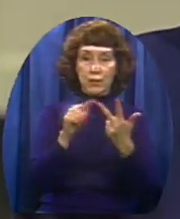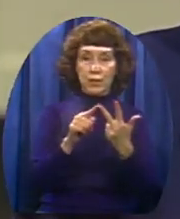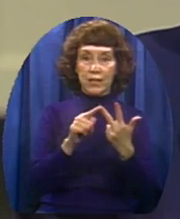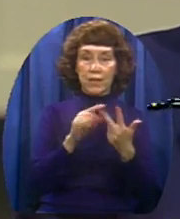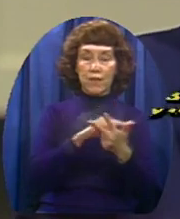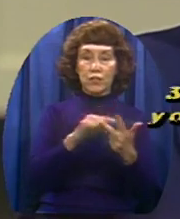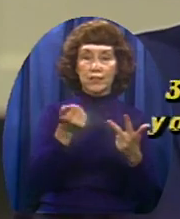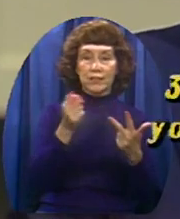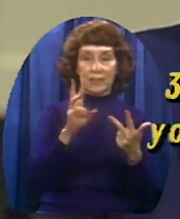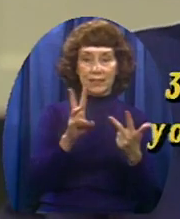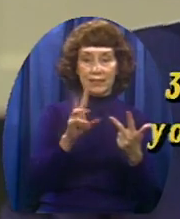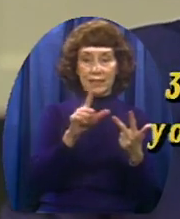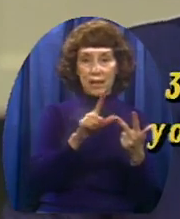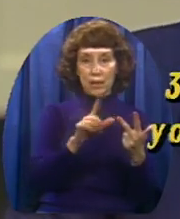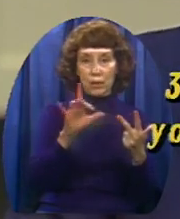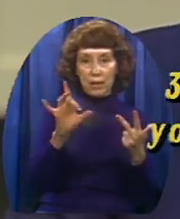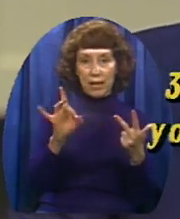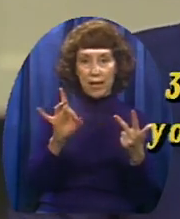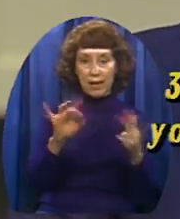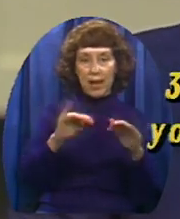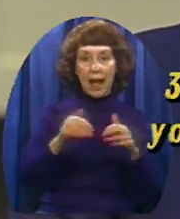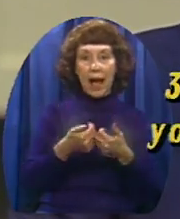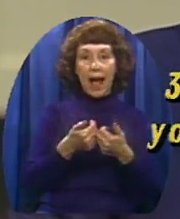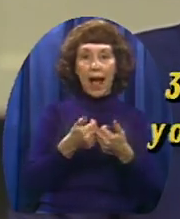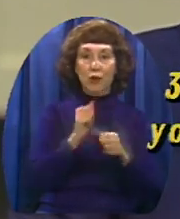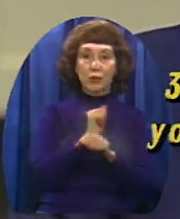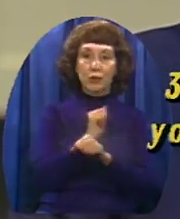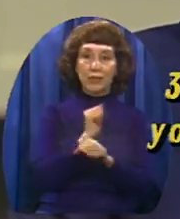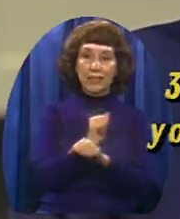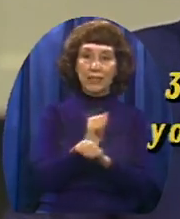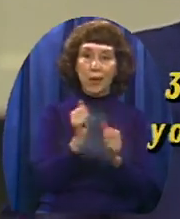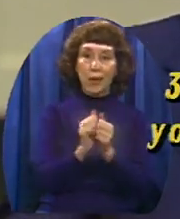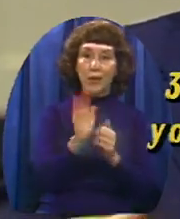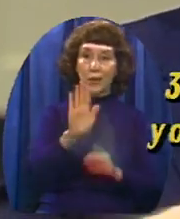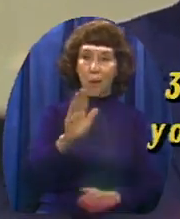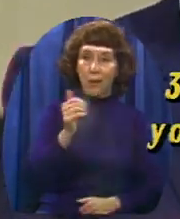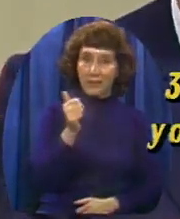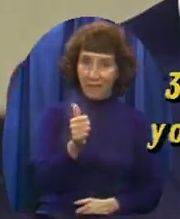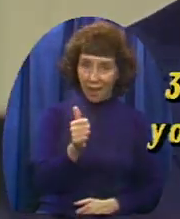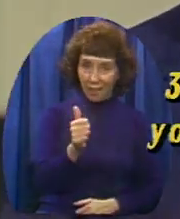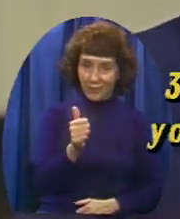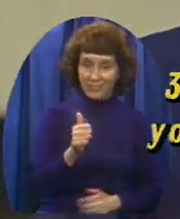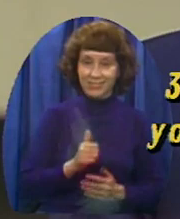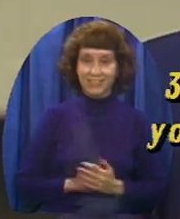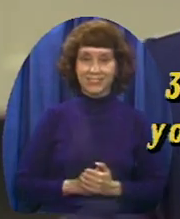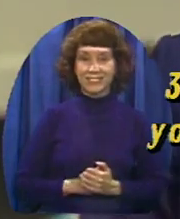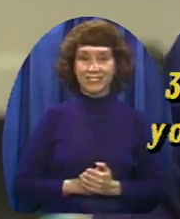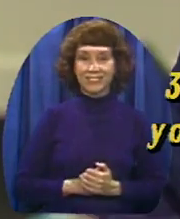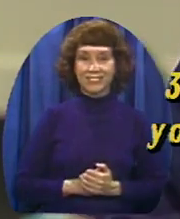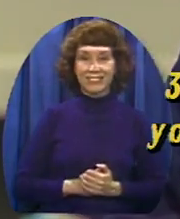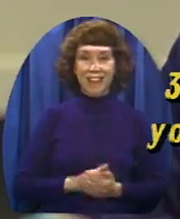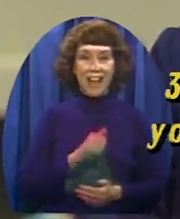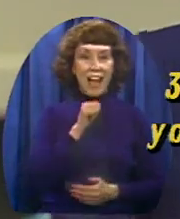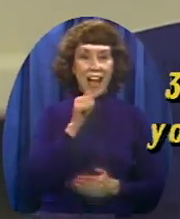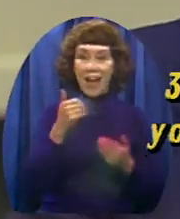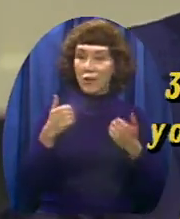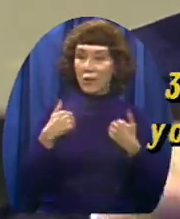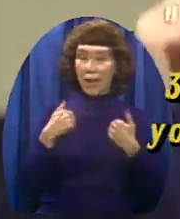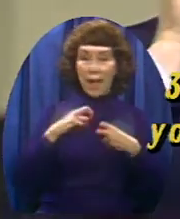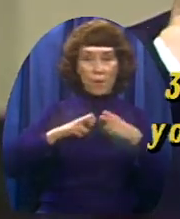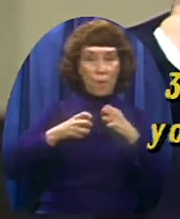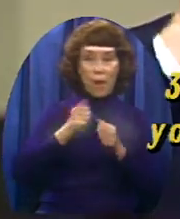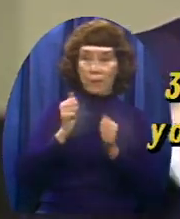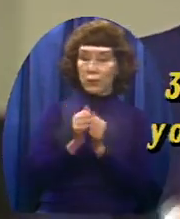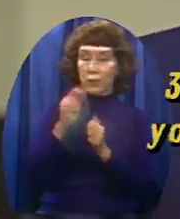28 How to deal with yourself You know I don't have as near as much problem With politicians and